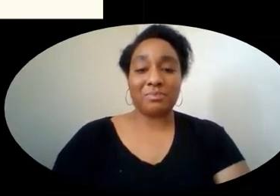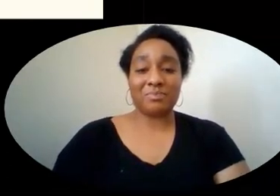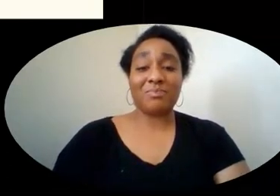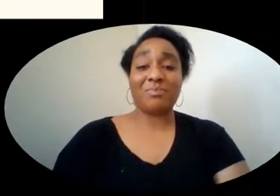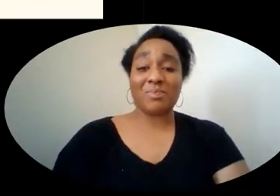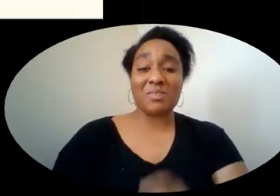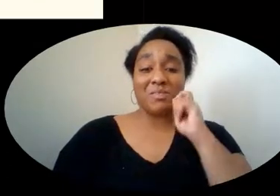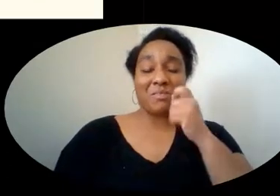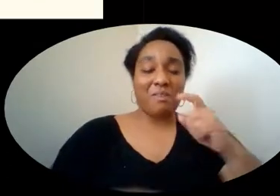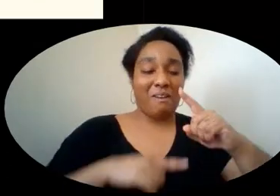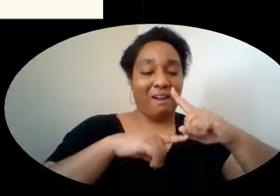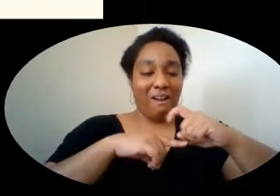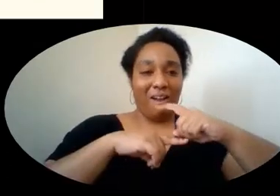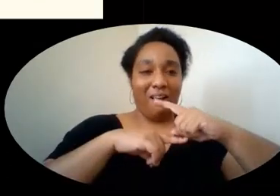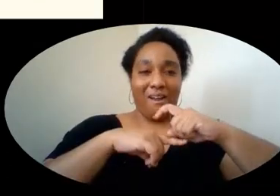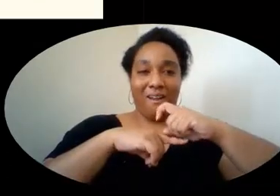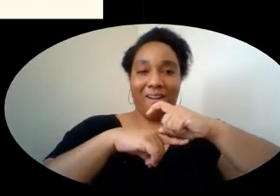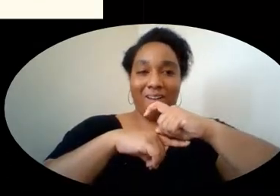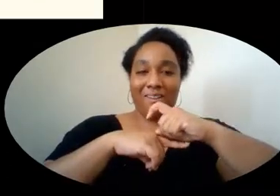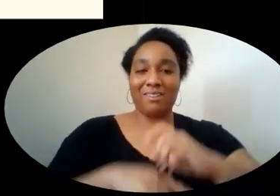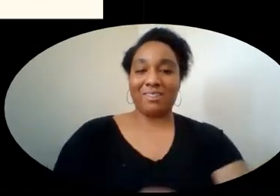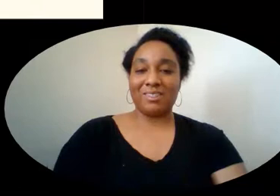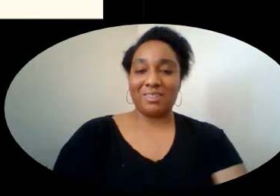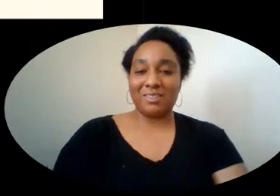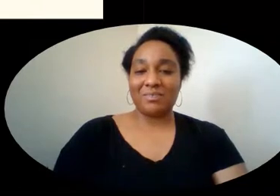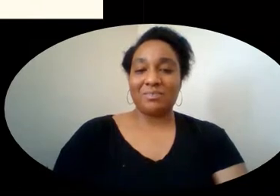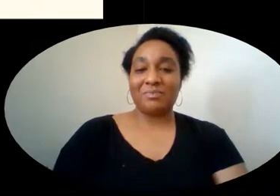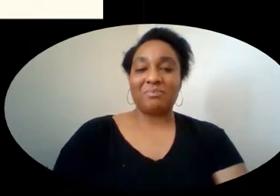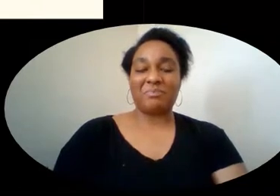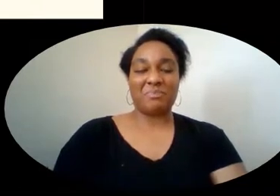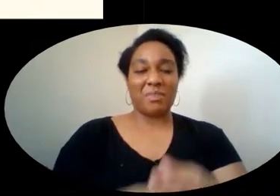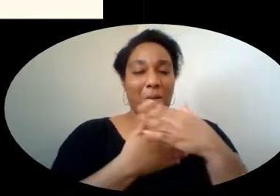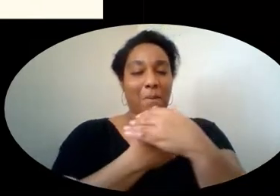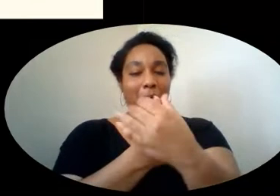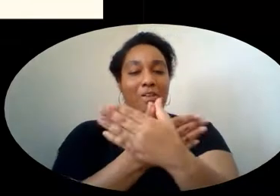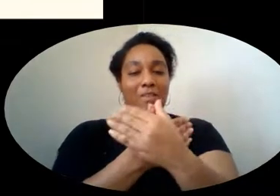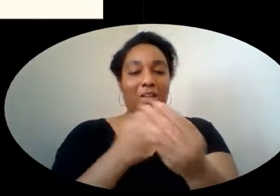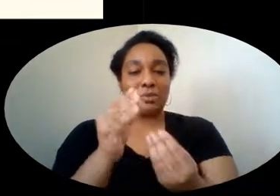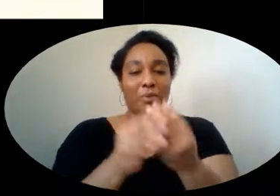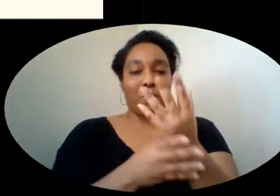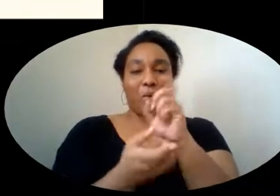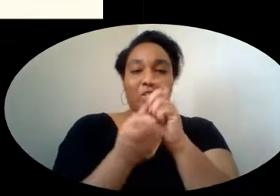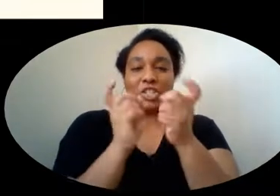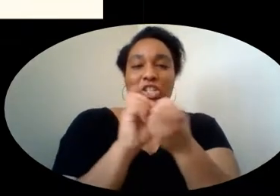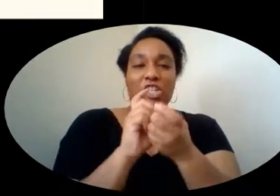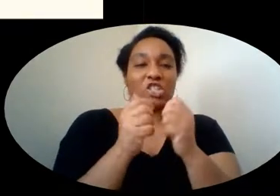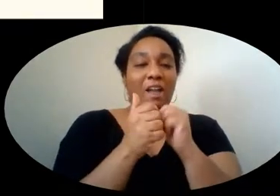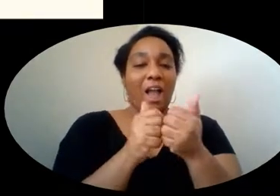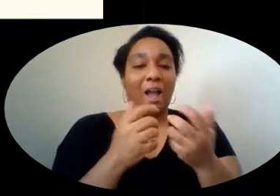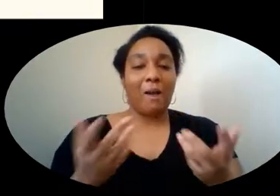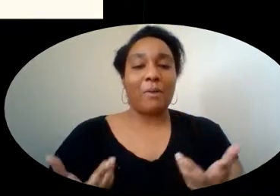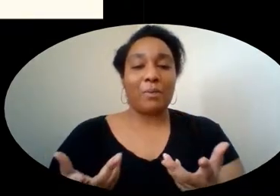Cool. A caterpillar. How do butterflies grow and change?